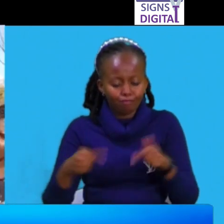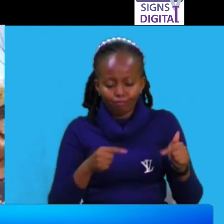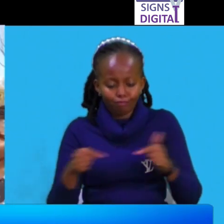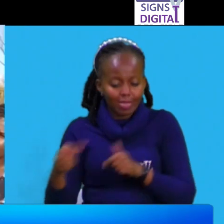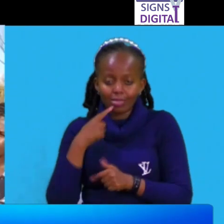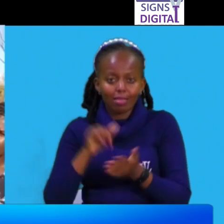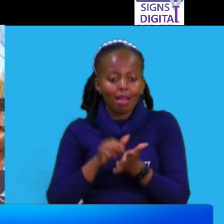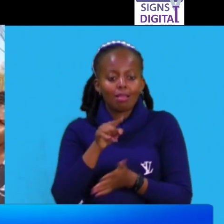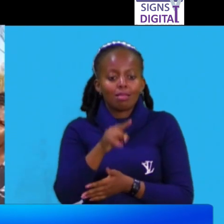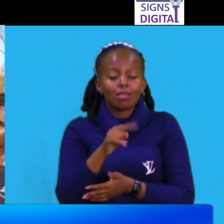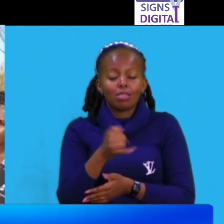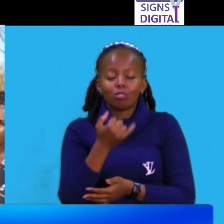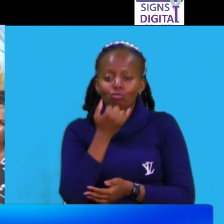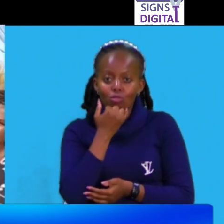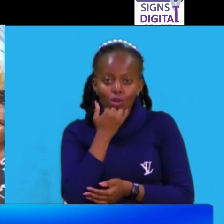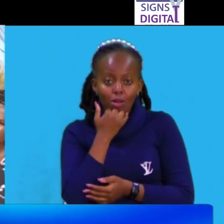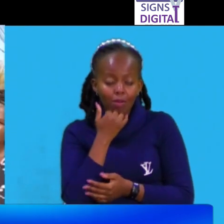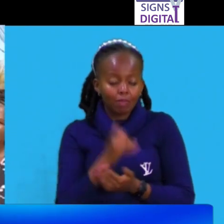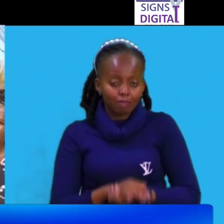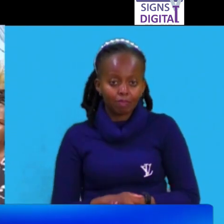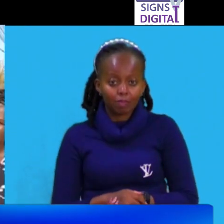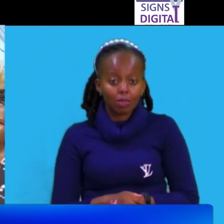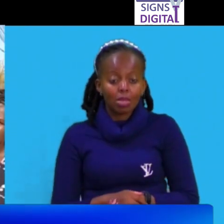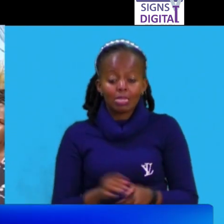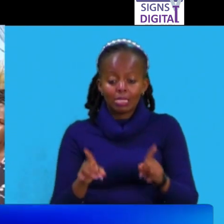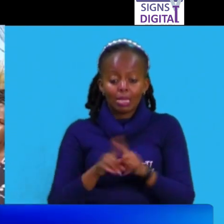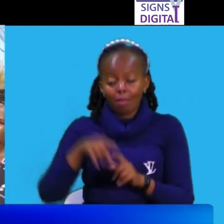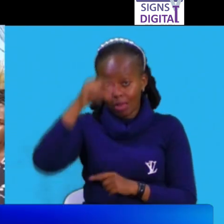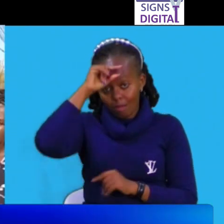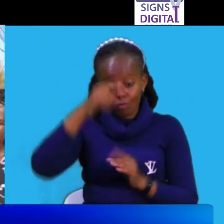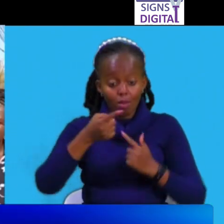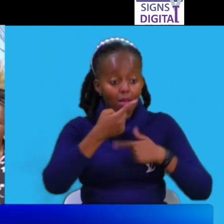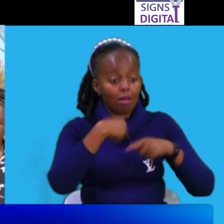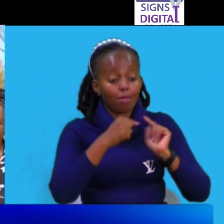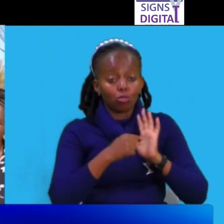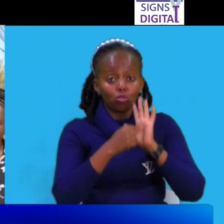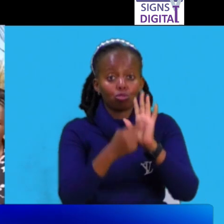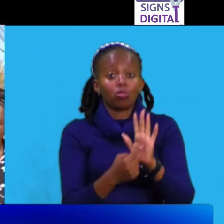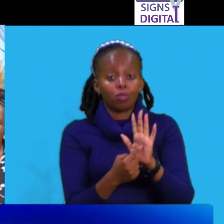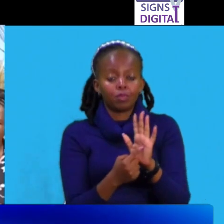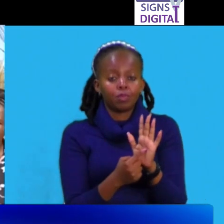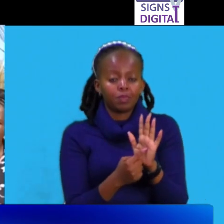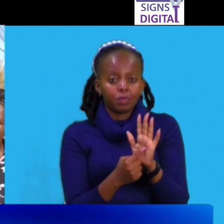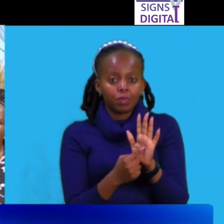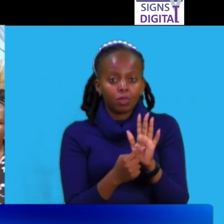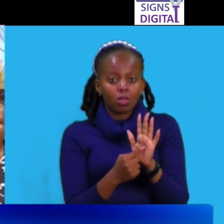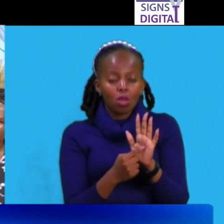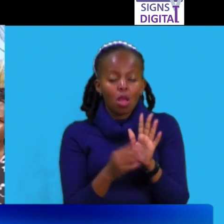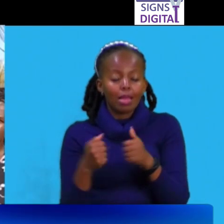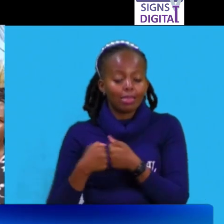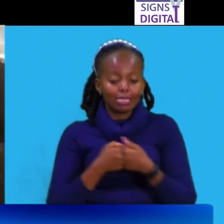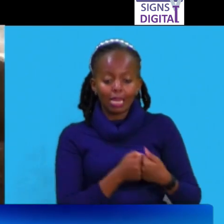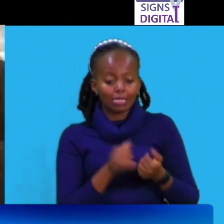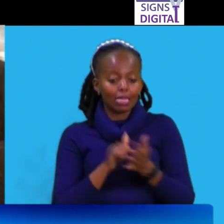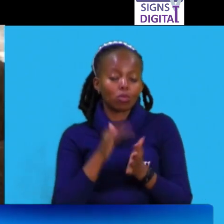them that it's still early, and the government will be showing up in light with the challenges that they are facing.